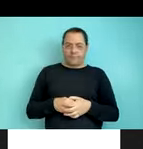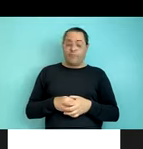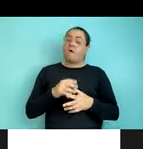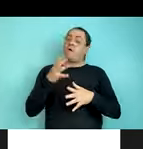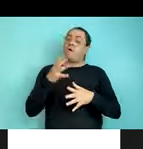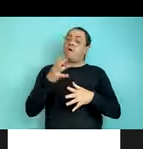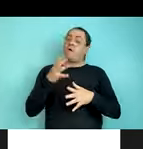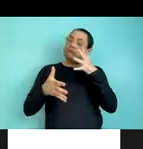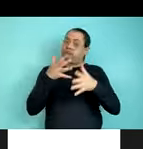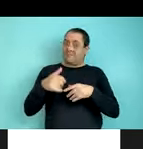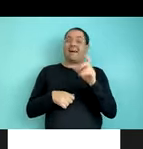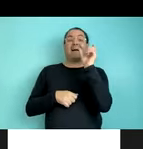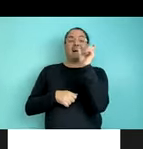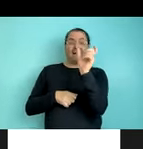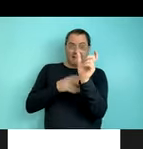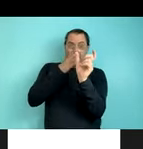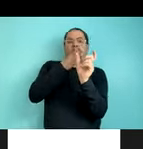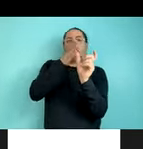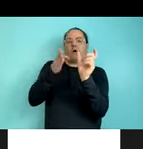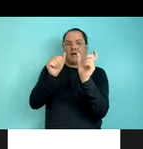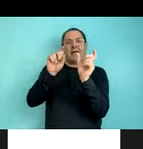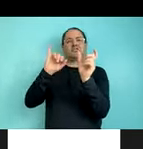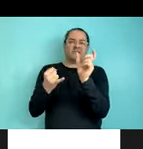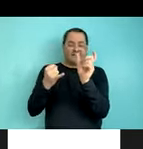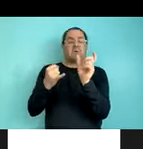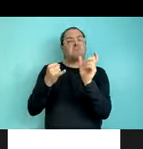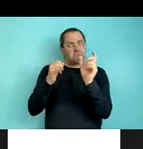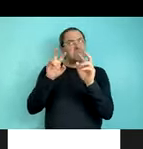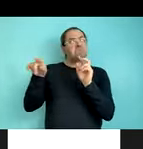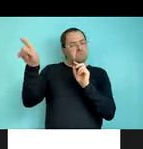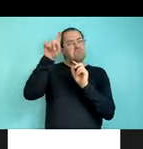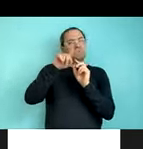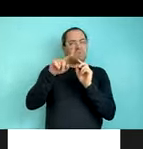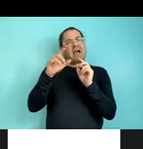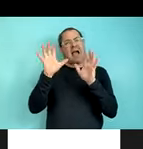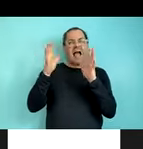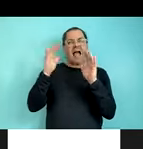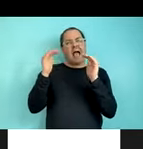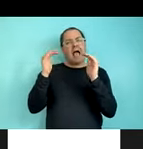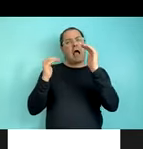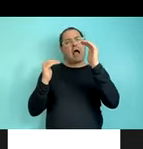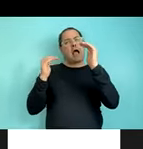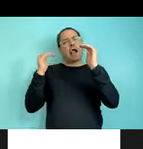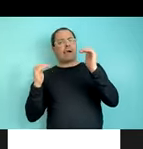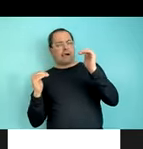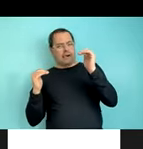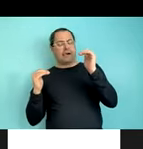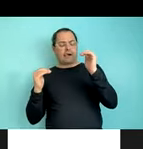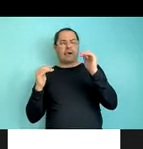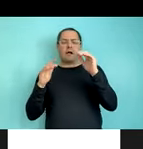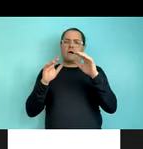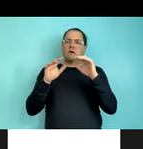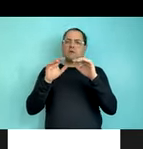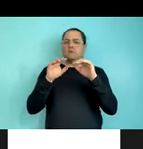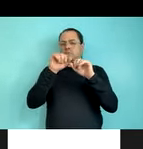nouns before adjectives is also present, although the preference appears to be weaker than in spoken languages. And as we just